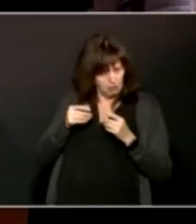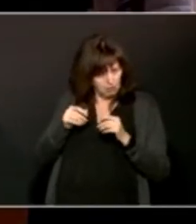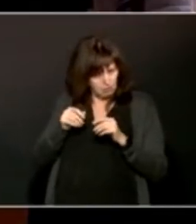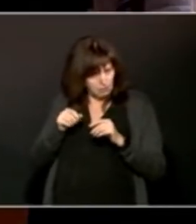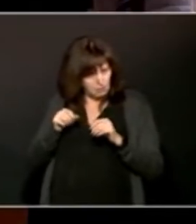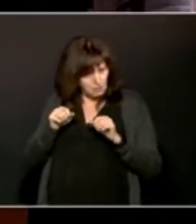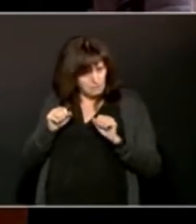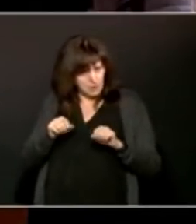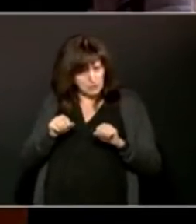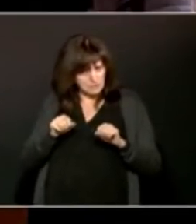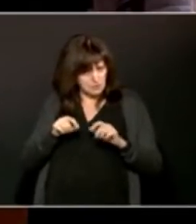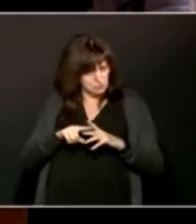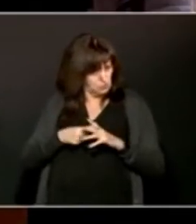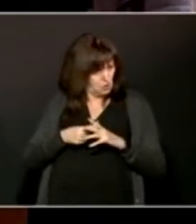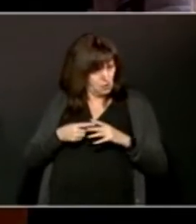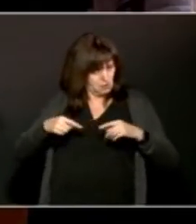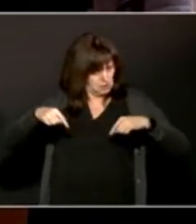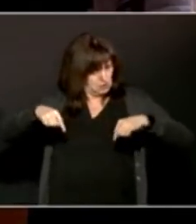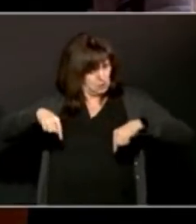here?